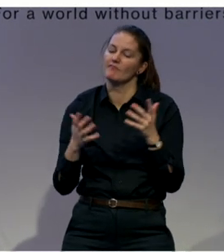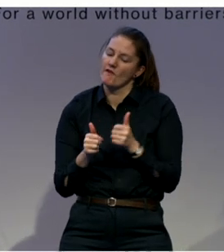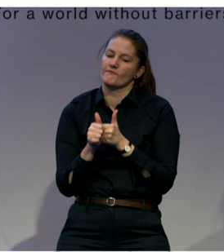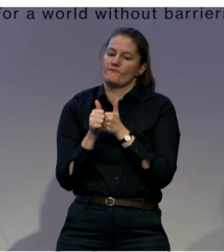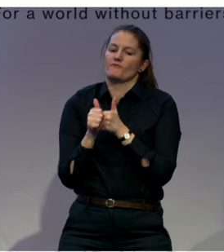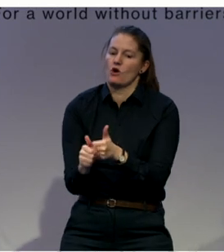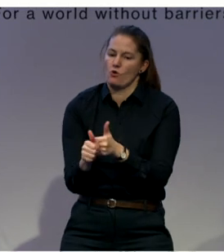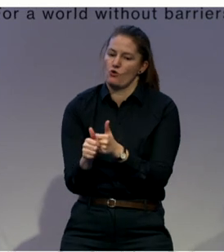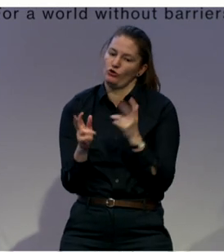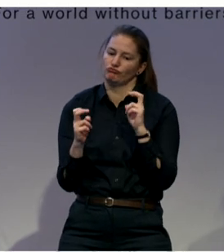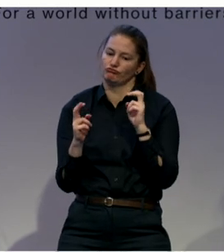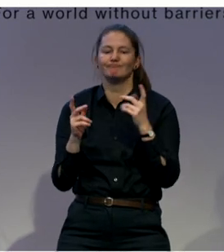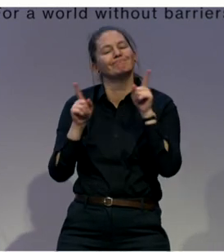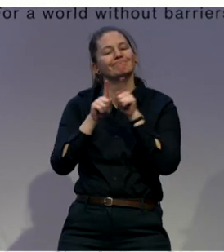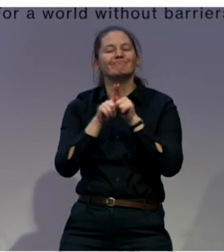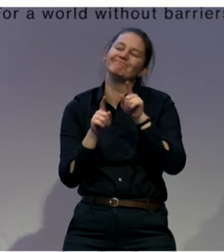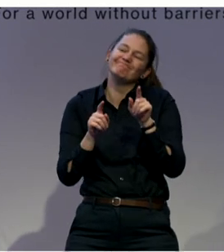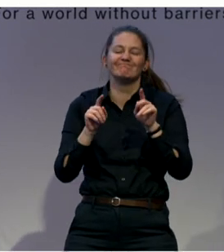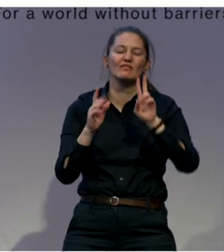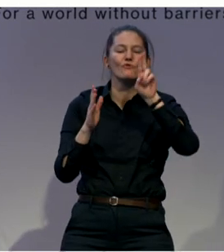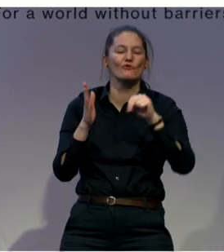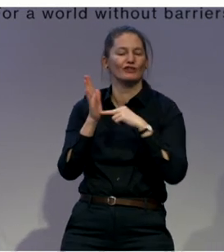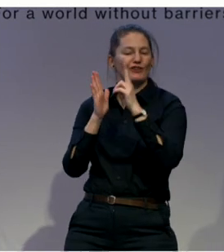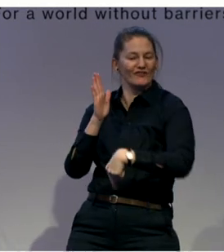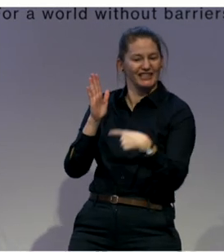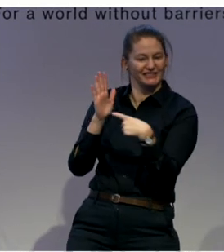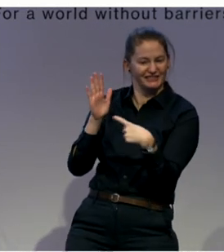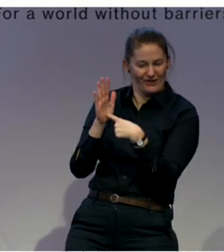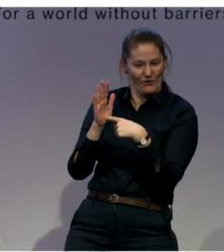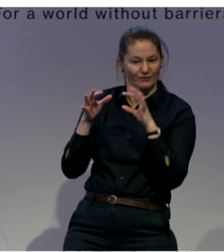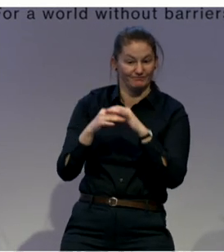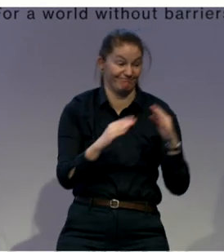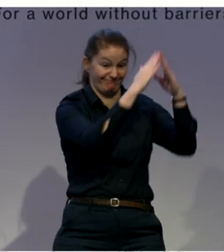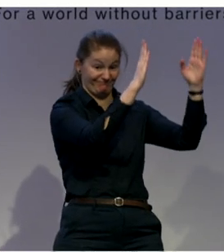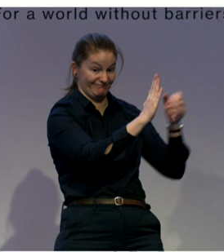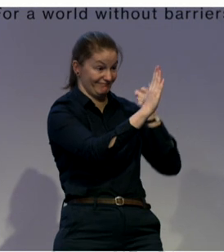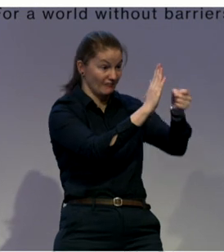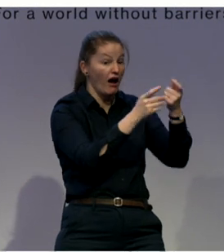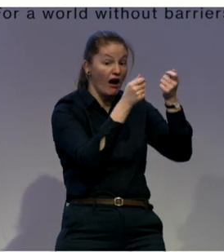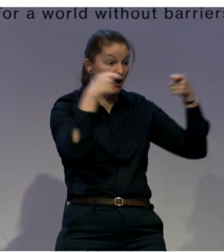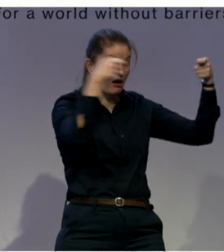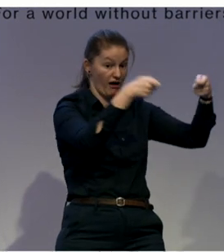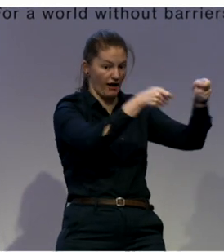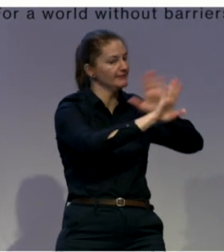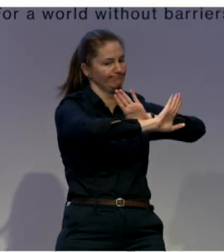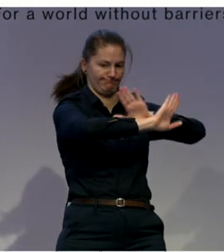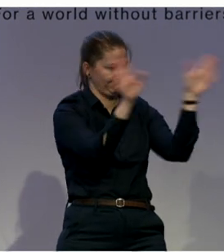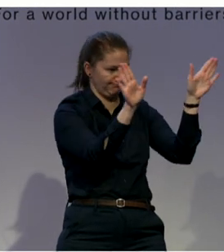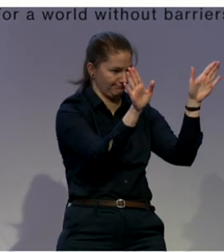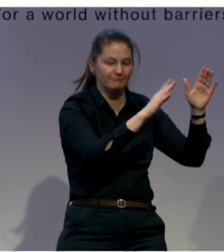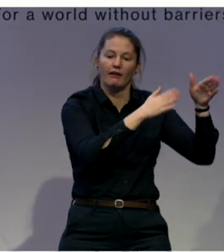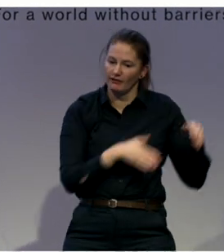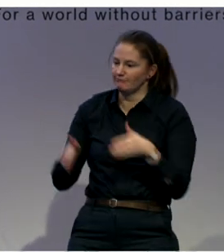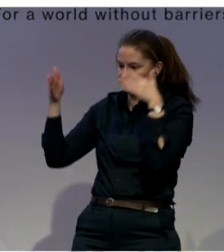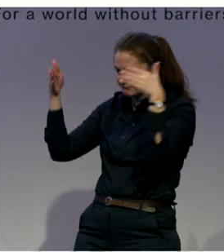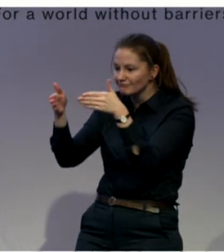institutions, only in individualized services. And that's it, because my time is up. But